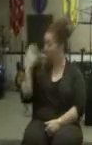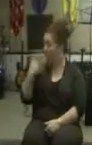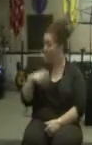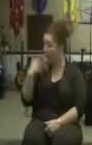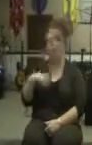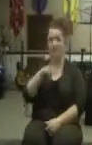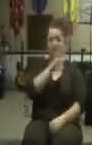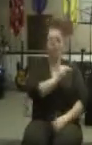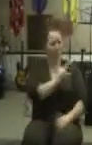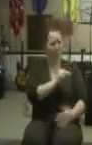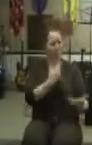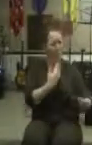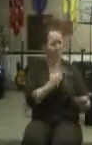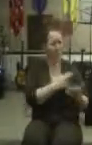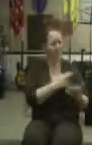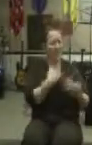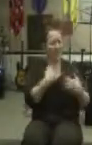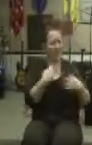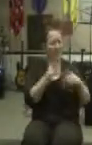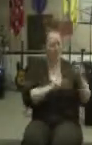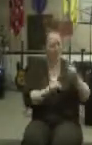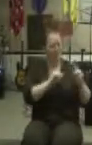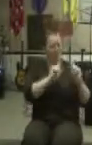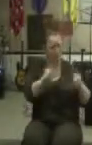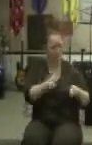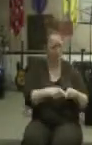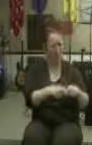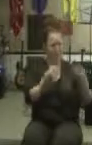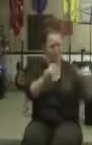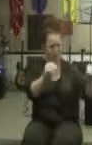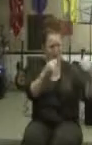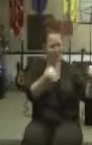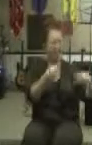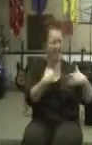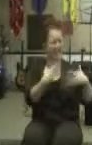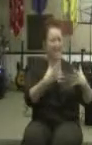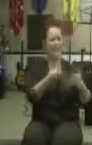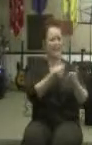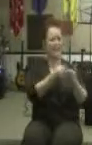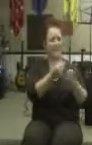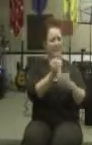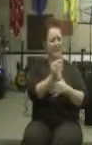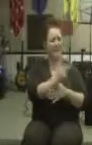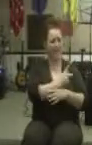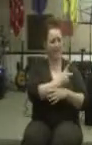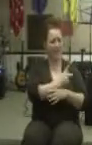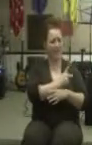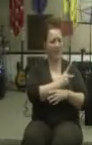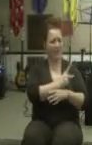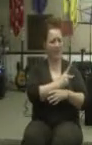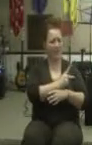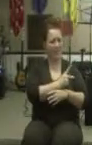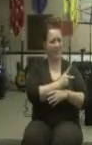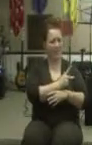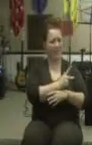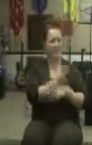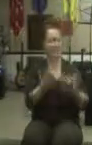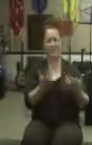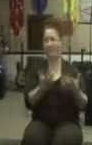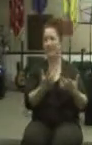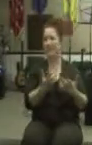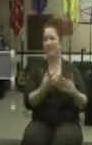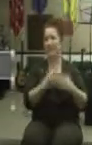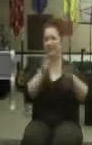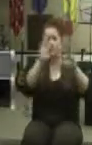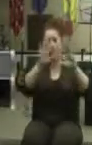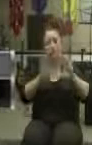Whoa, that's a lot. But no, honey, I know people that go grocery shopping, and they get money back. And I'm like, yeah, grow to